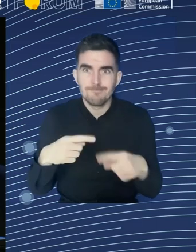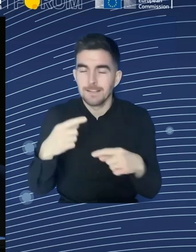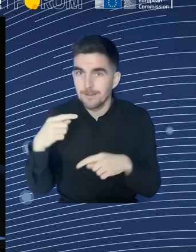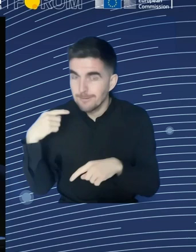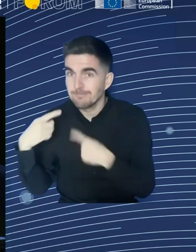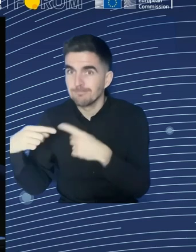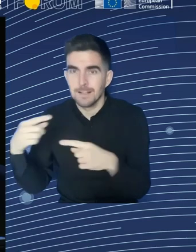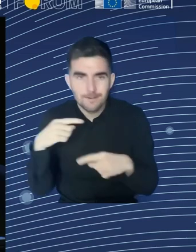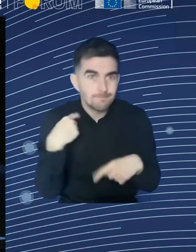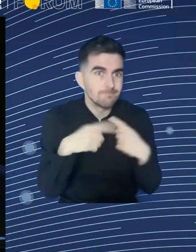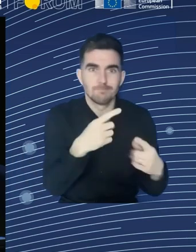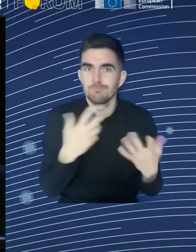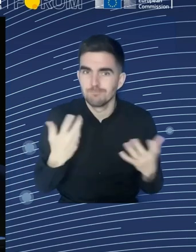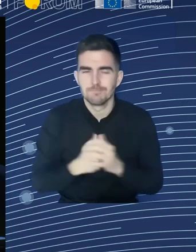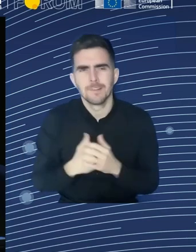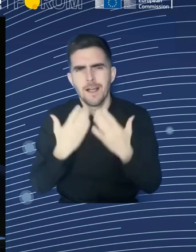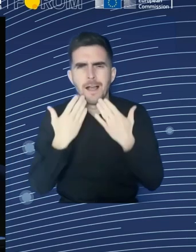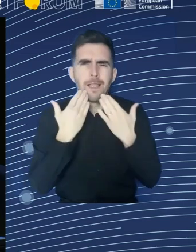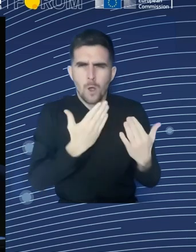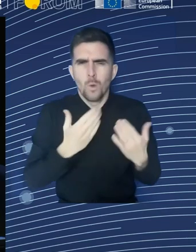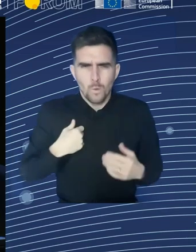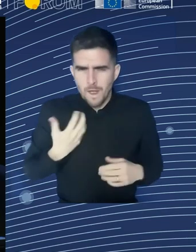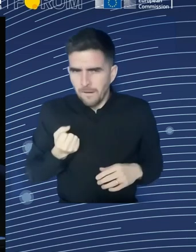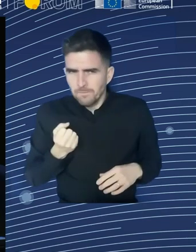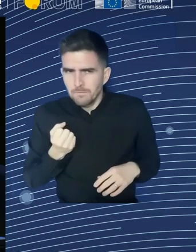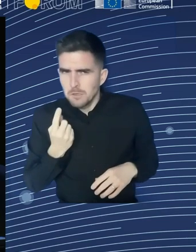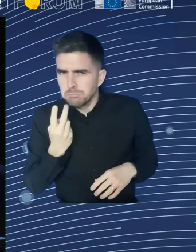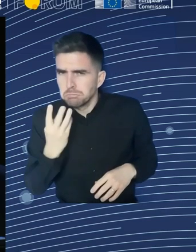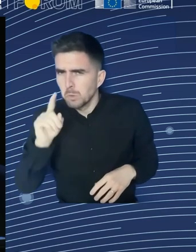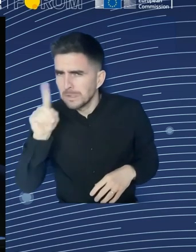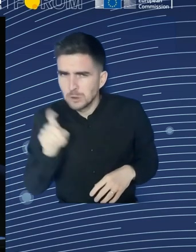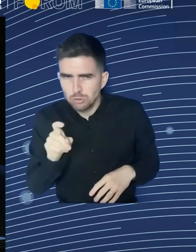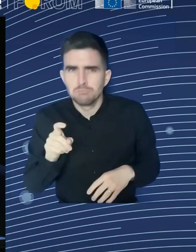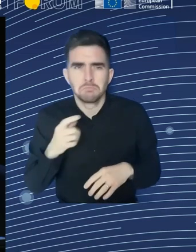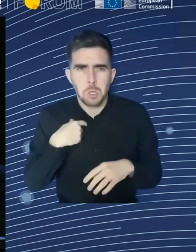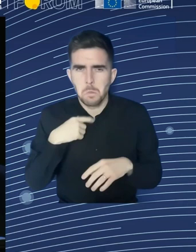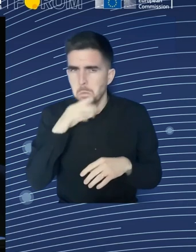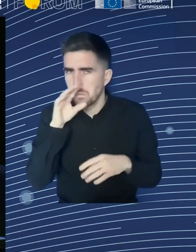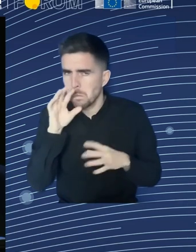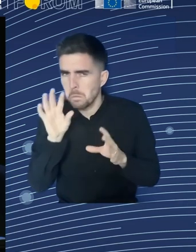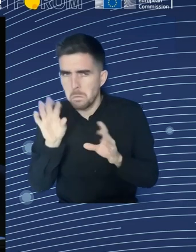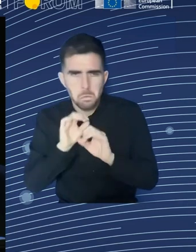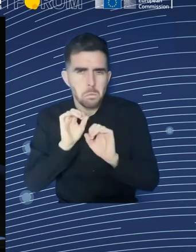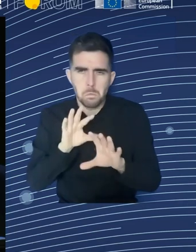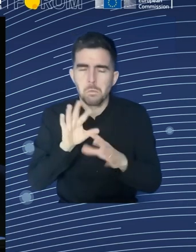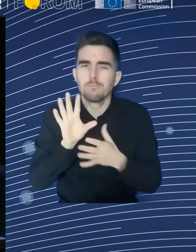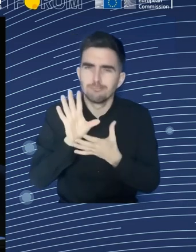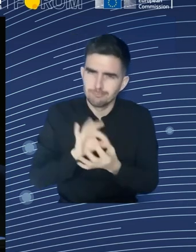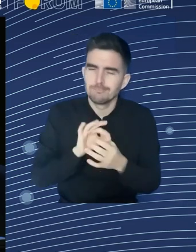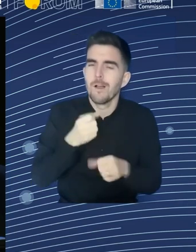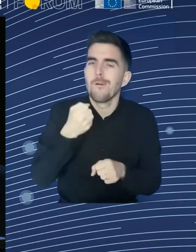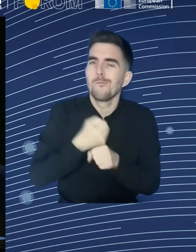tackle this one. Over half of all young people in the EU complete a traineeship or an internship.